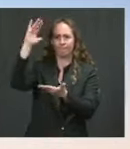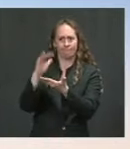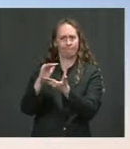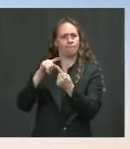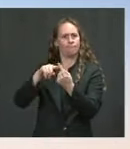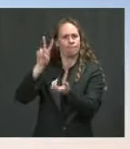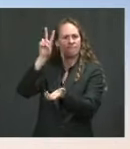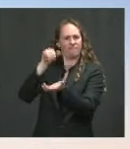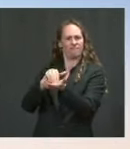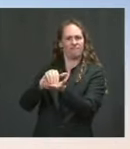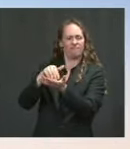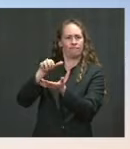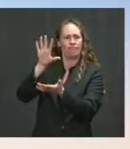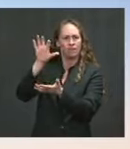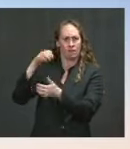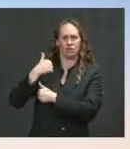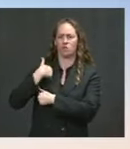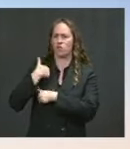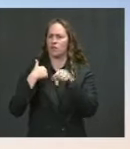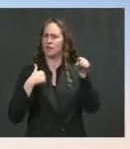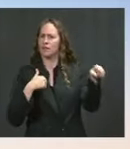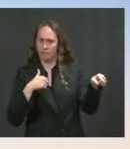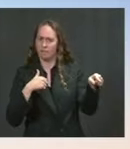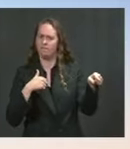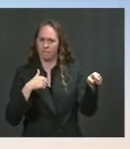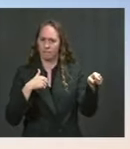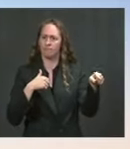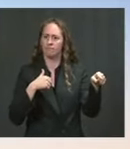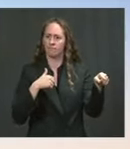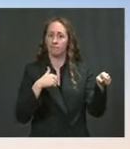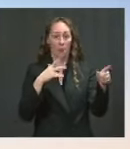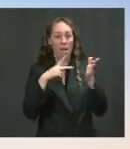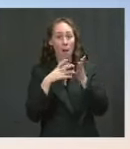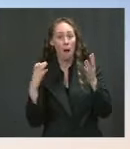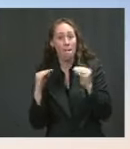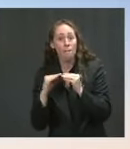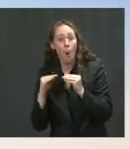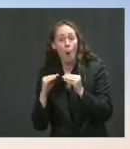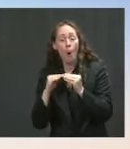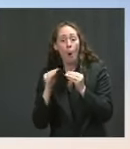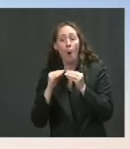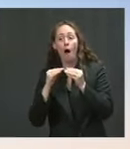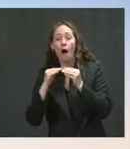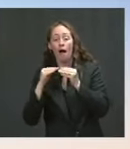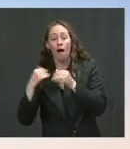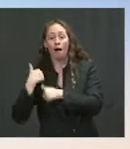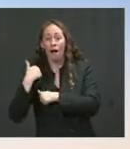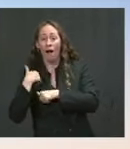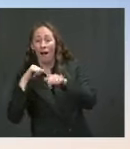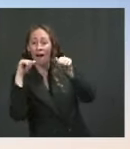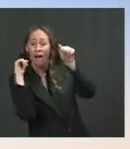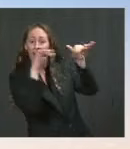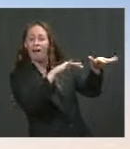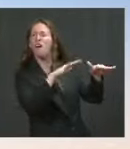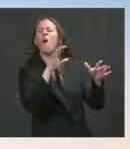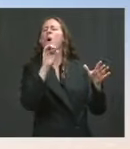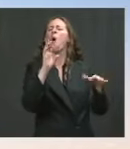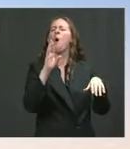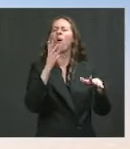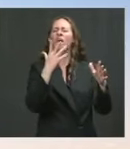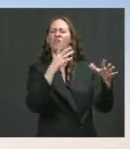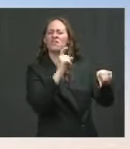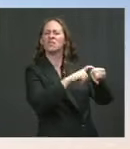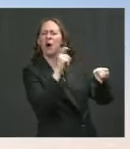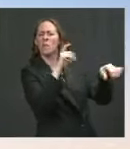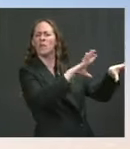dramatically ramping up forces to fight or drawing them down to end our military involvement. And that's the choice that